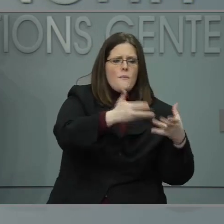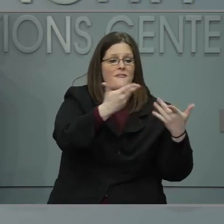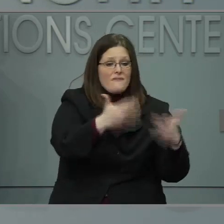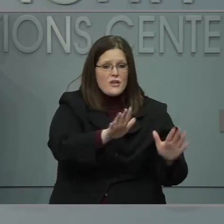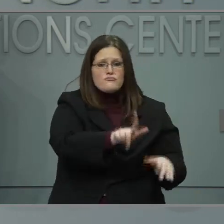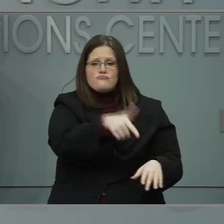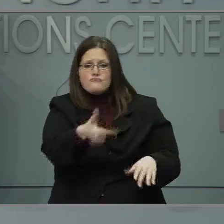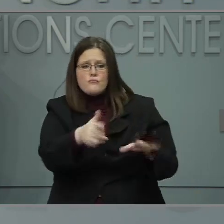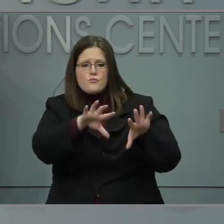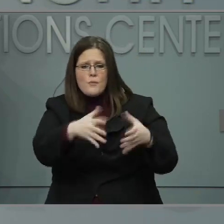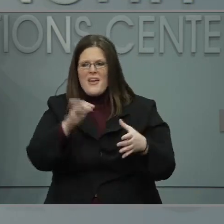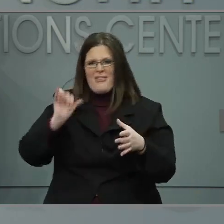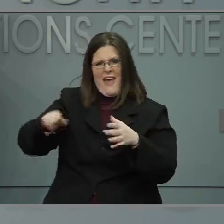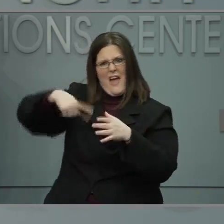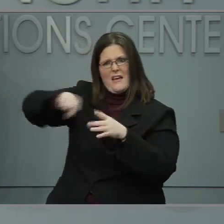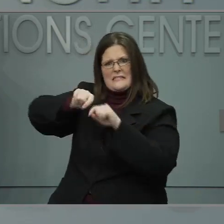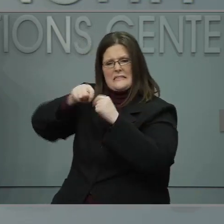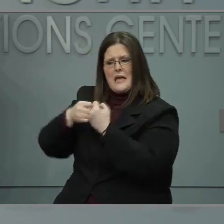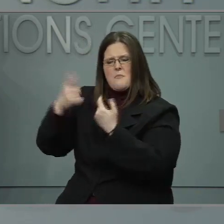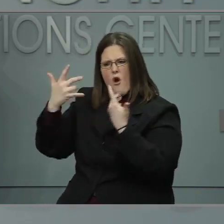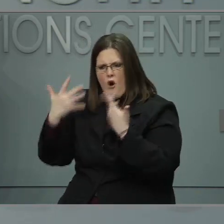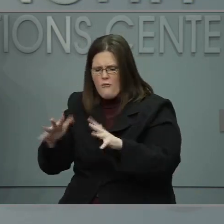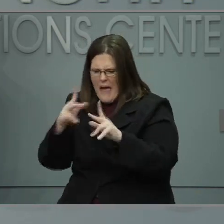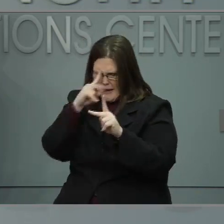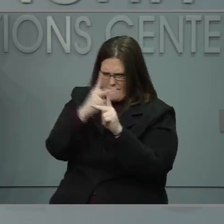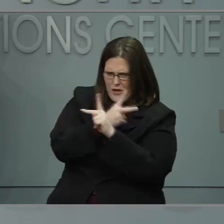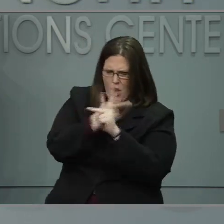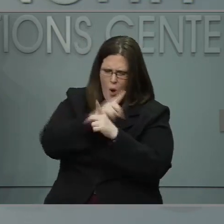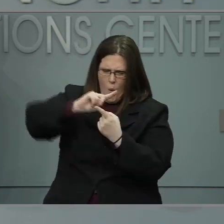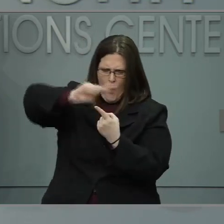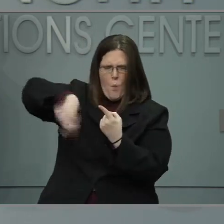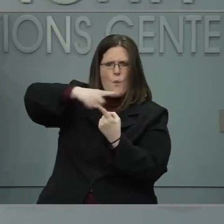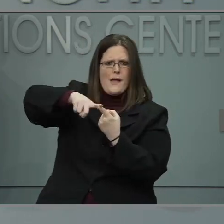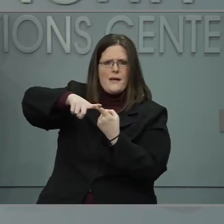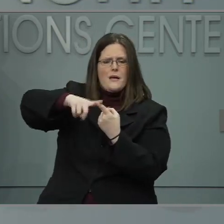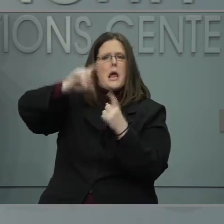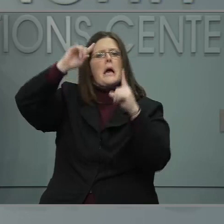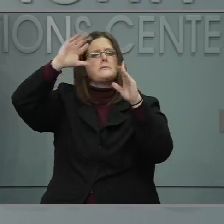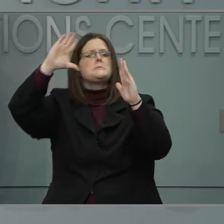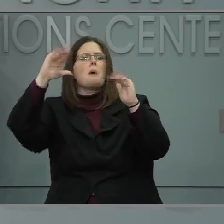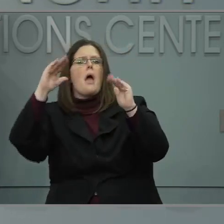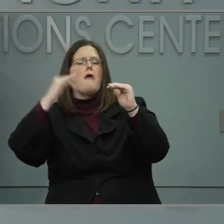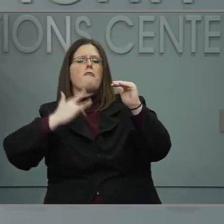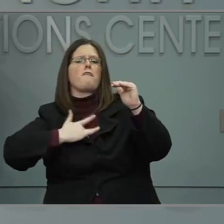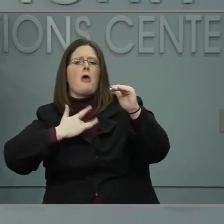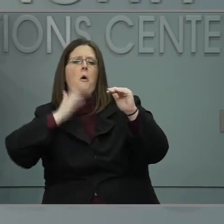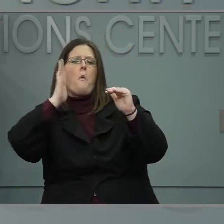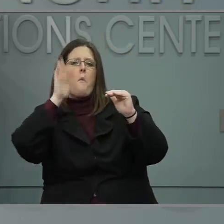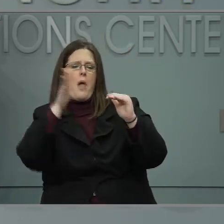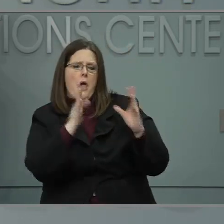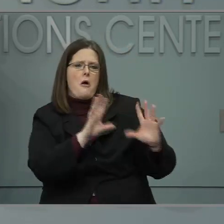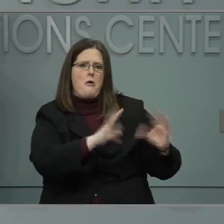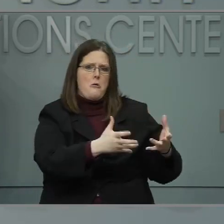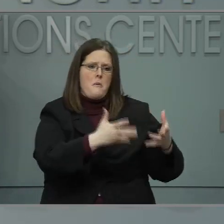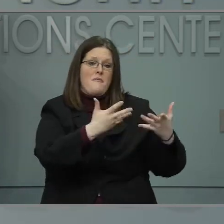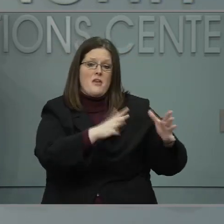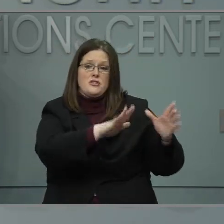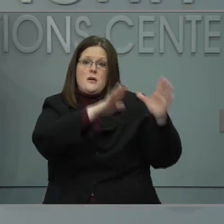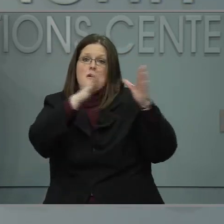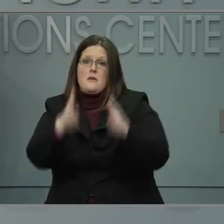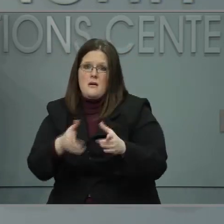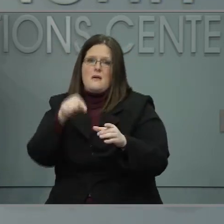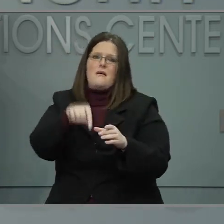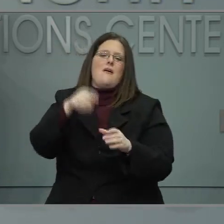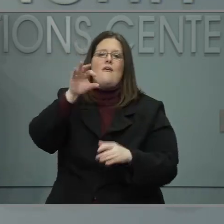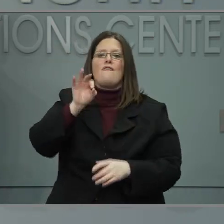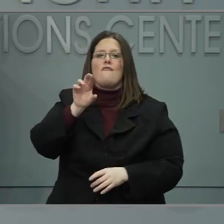essential frontline workers. And this week, we will be giving you that information after the team has